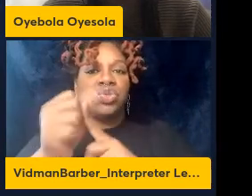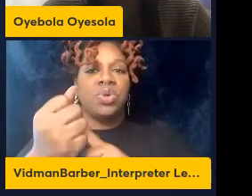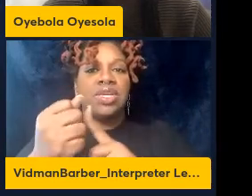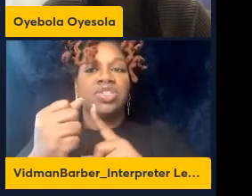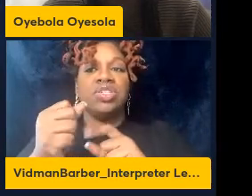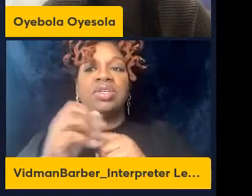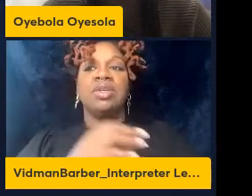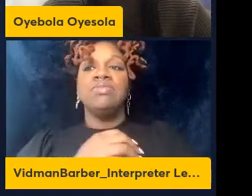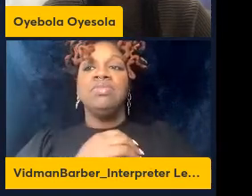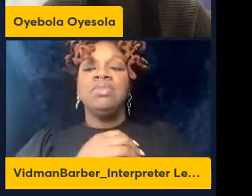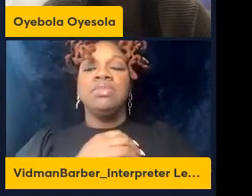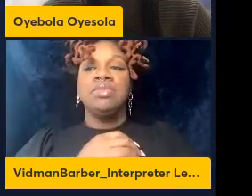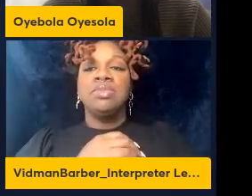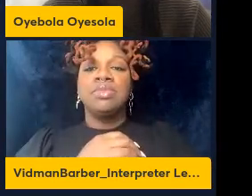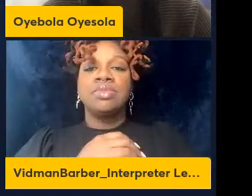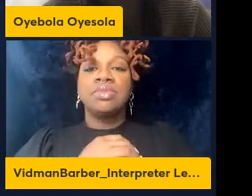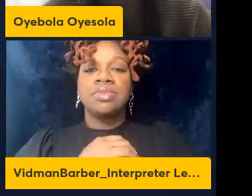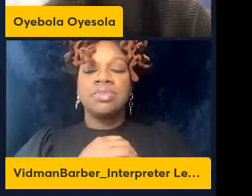driving this